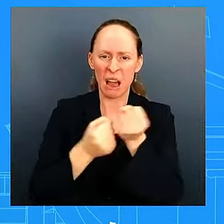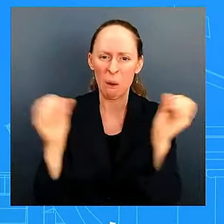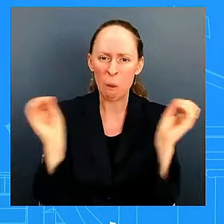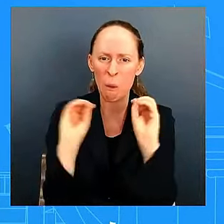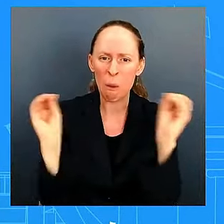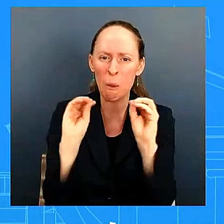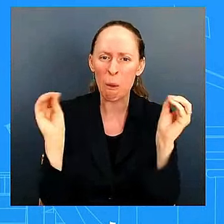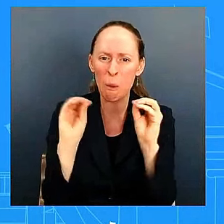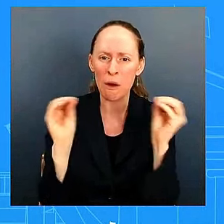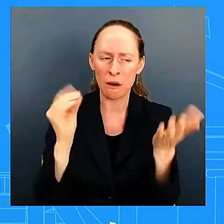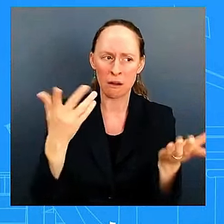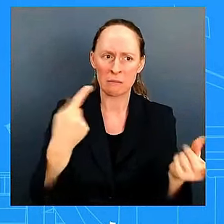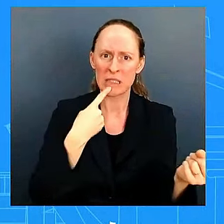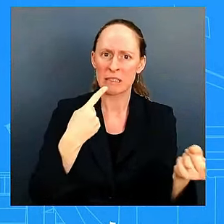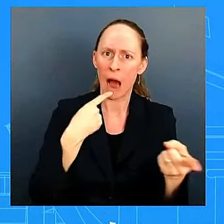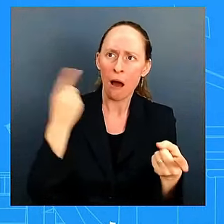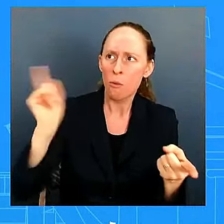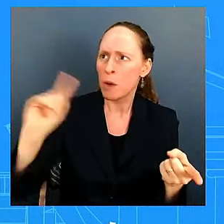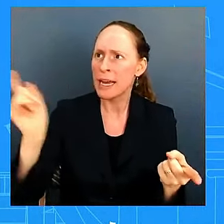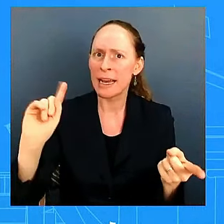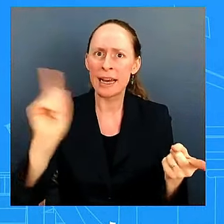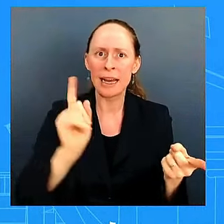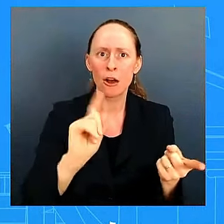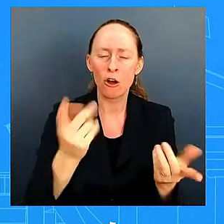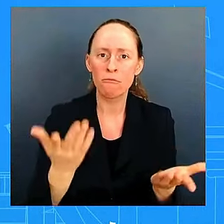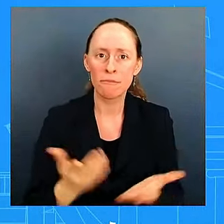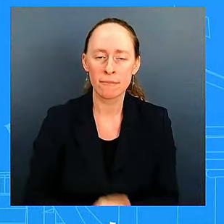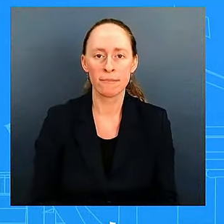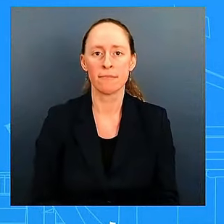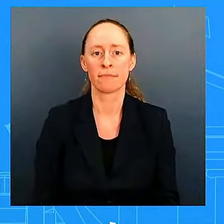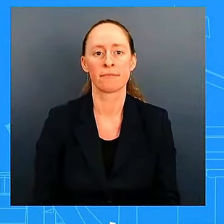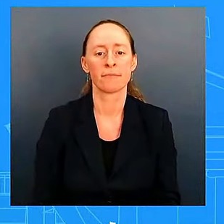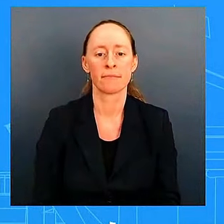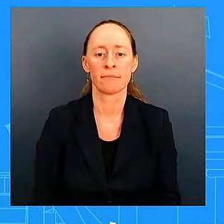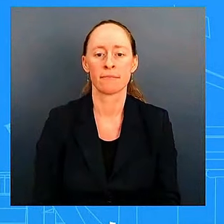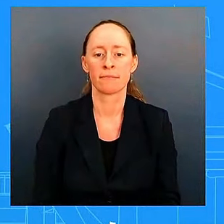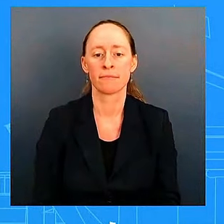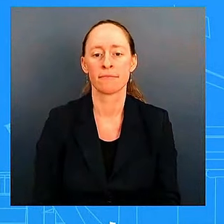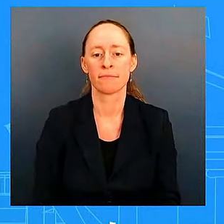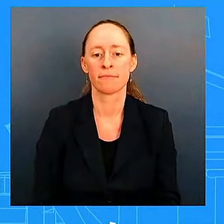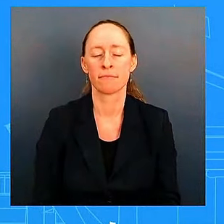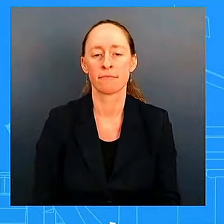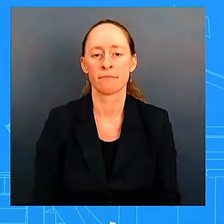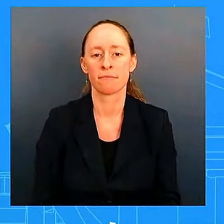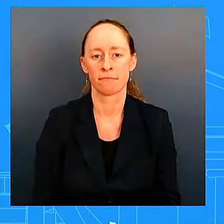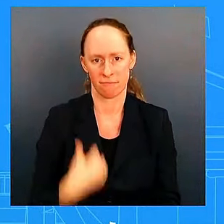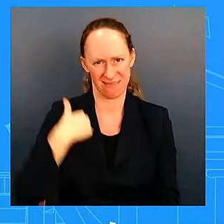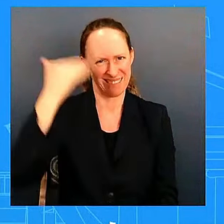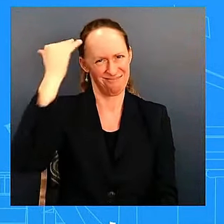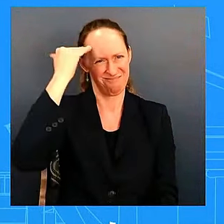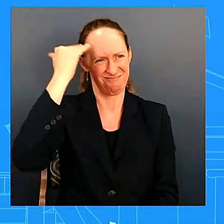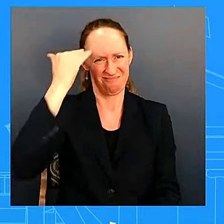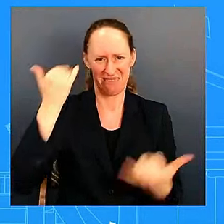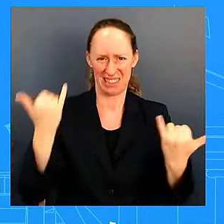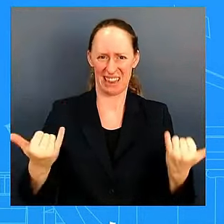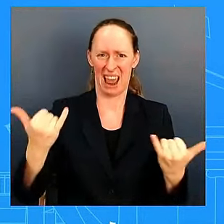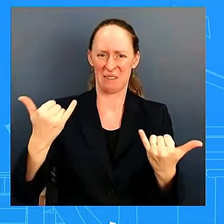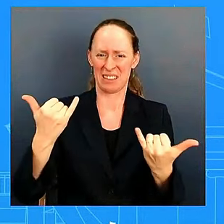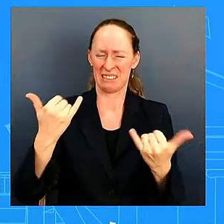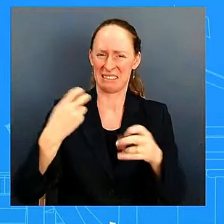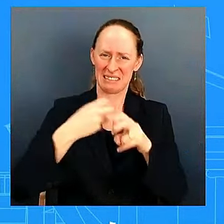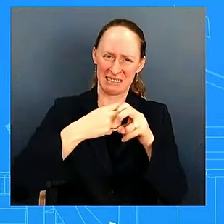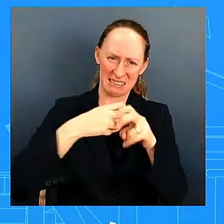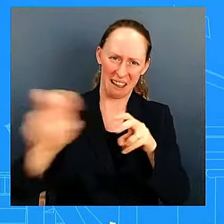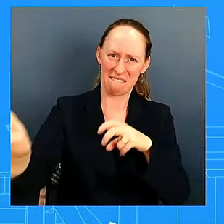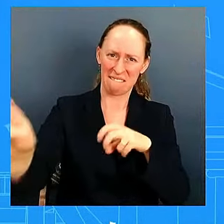to them obviously this is a tough difficult time and what i will also say is we have their